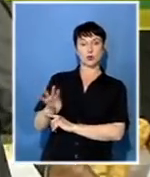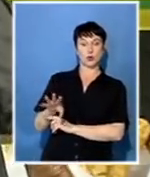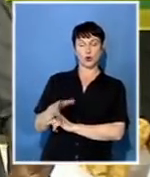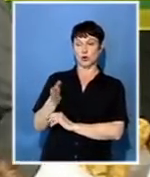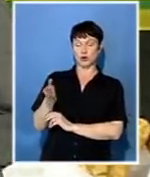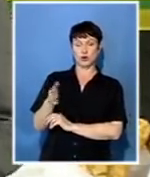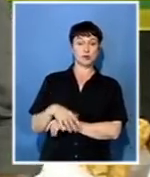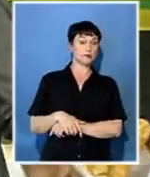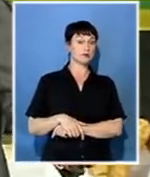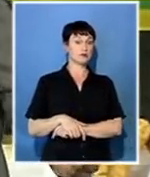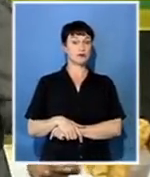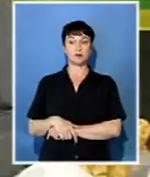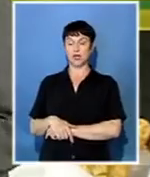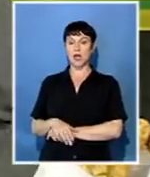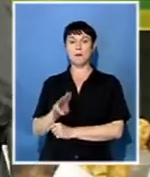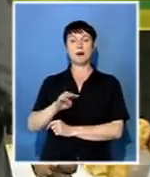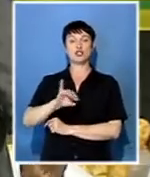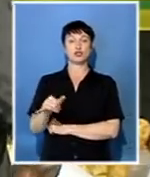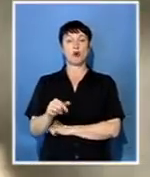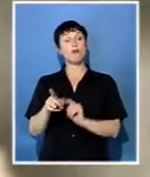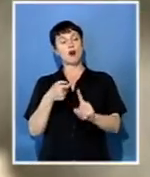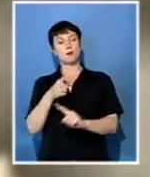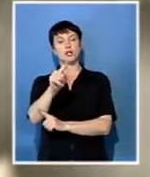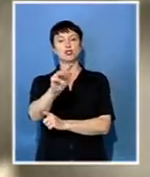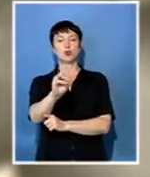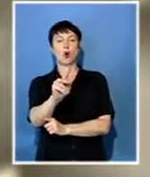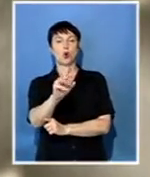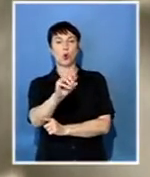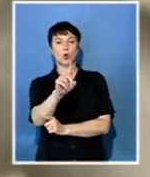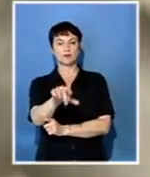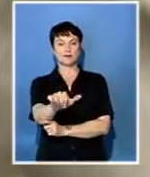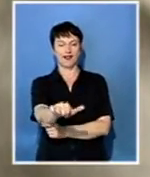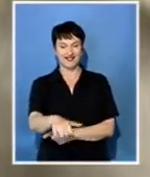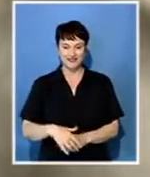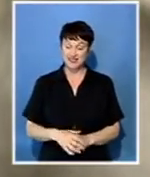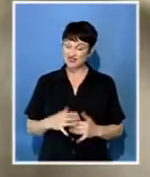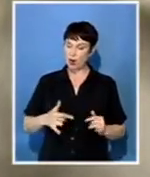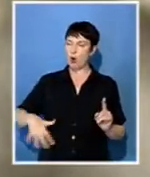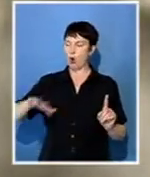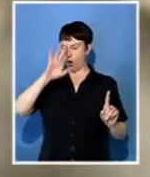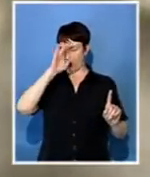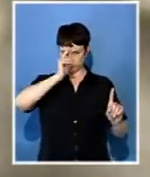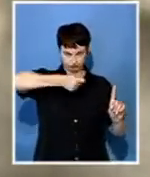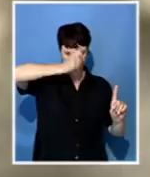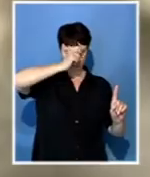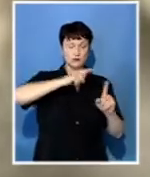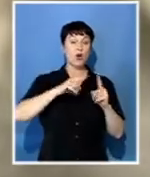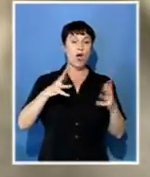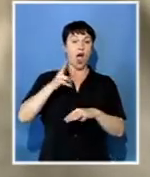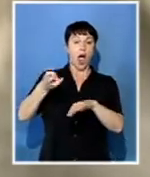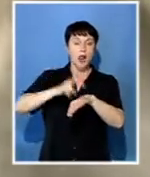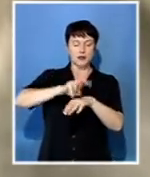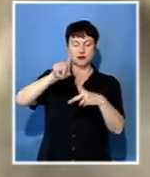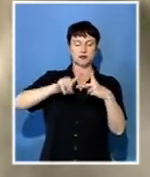Majita from Togoza. Lidoaba's talent recognized in Ireland, Germany,